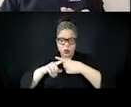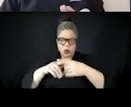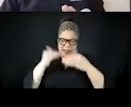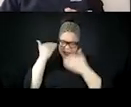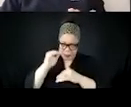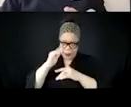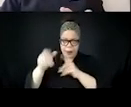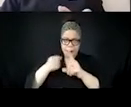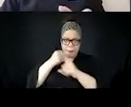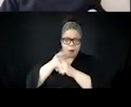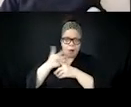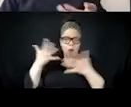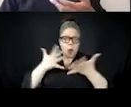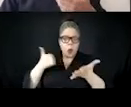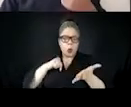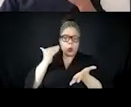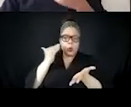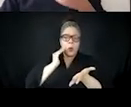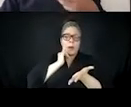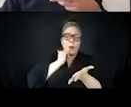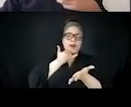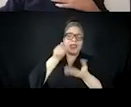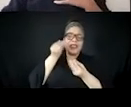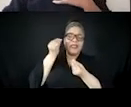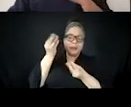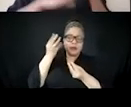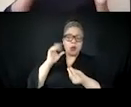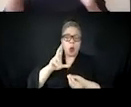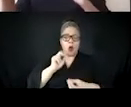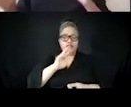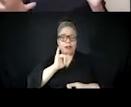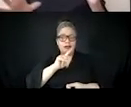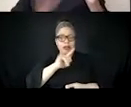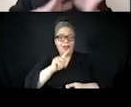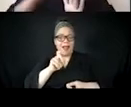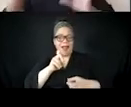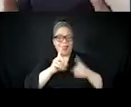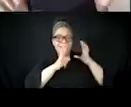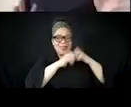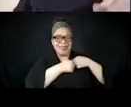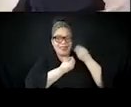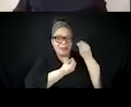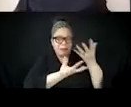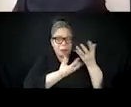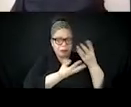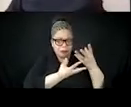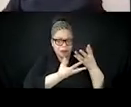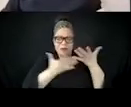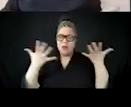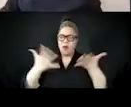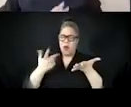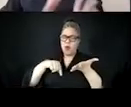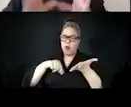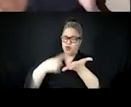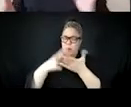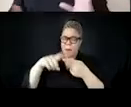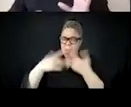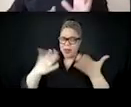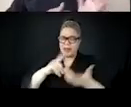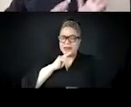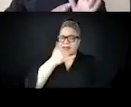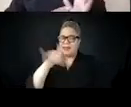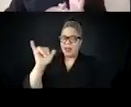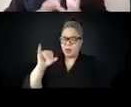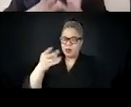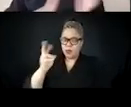yellow journalism. Um, so the term sort of, or like the concept of it, um, based on my research